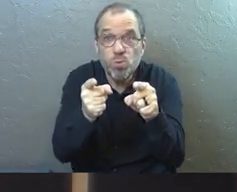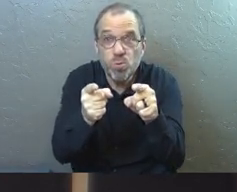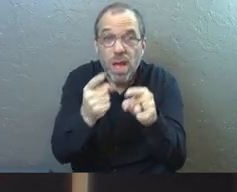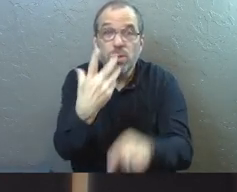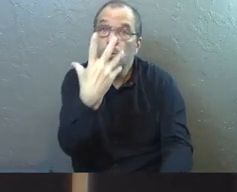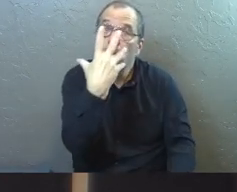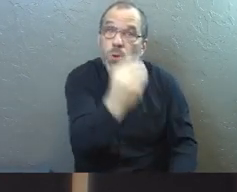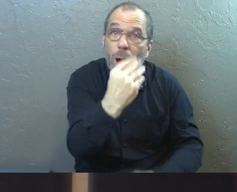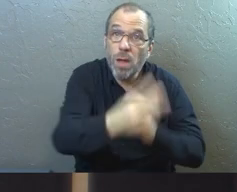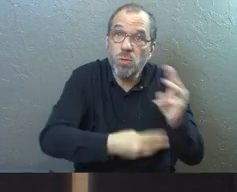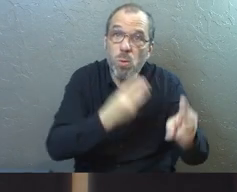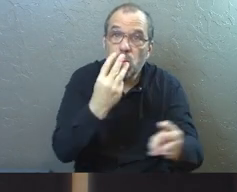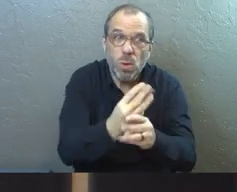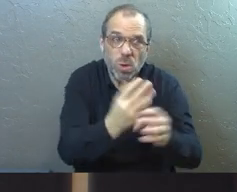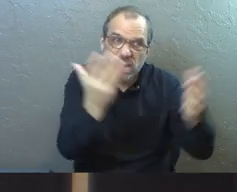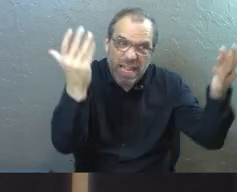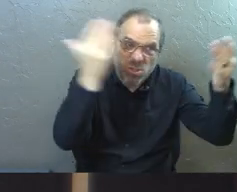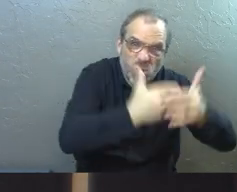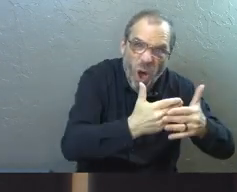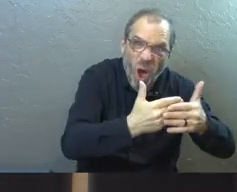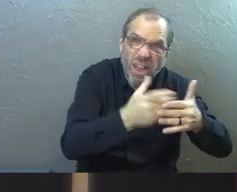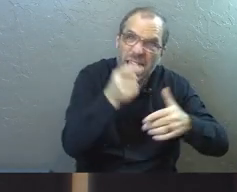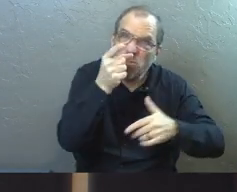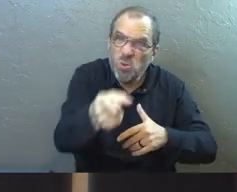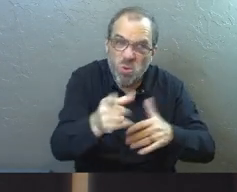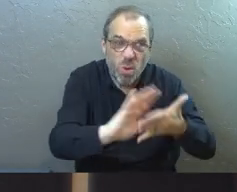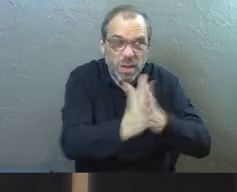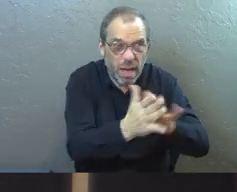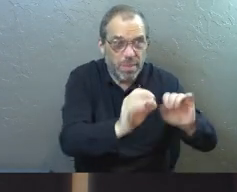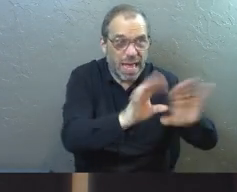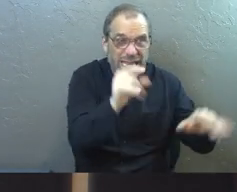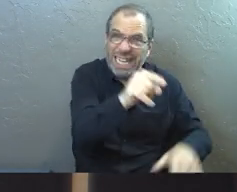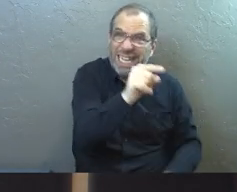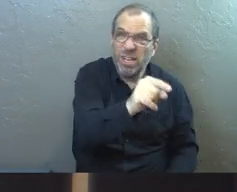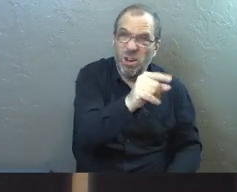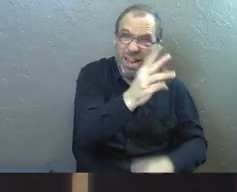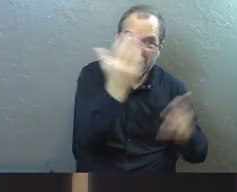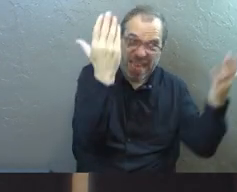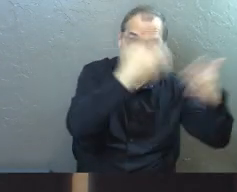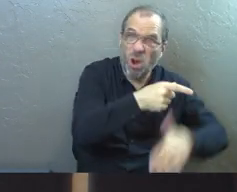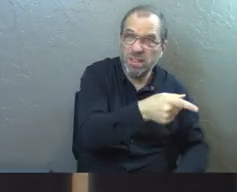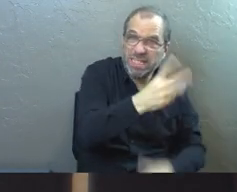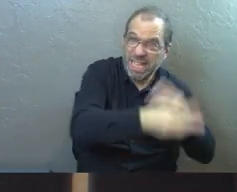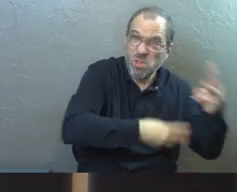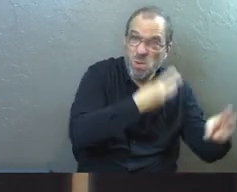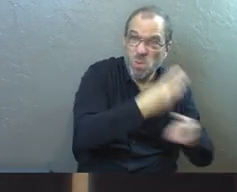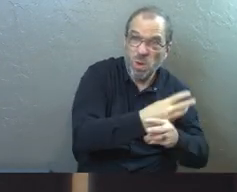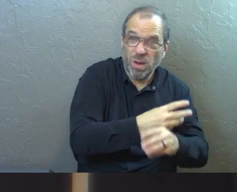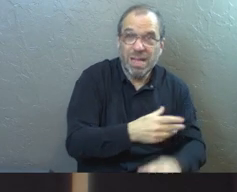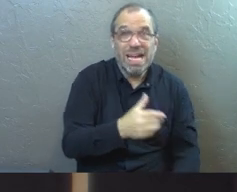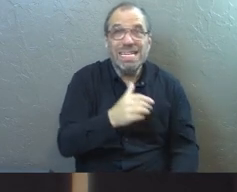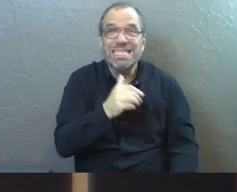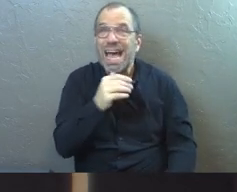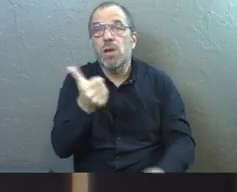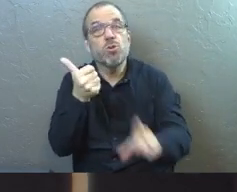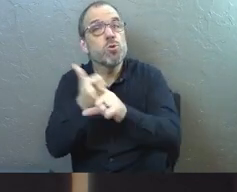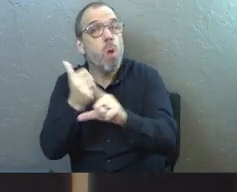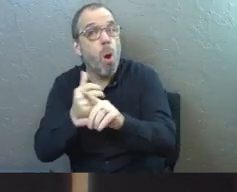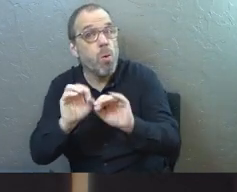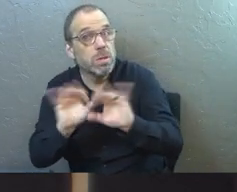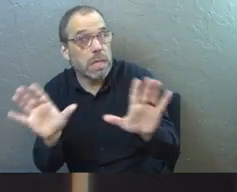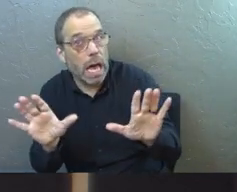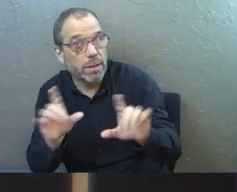you go out in the world that is dark, and you are going to be the light in that darkness for others. Not your own light,